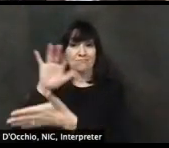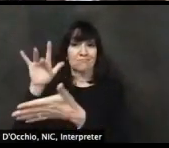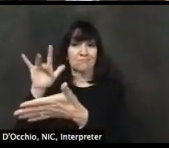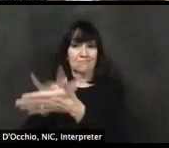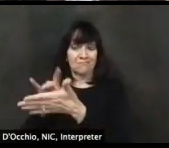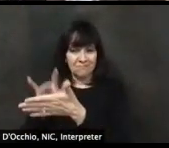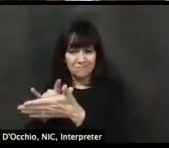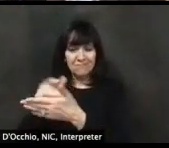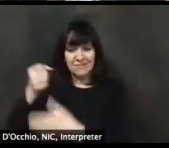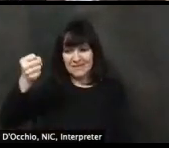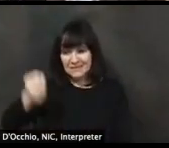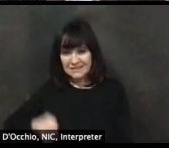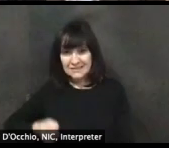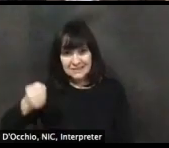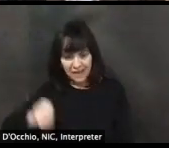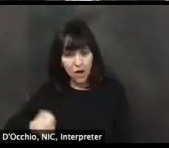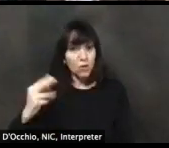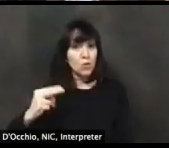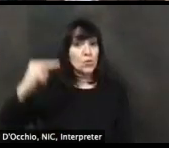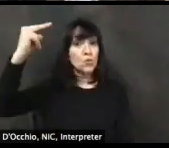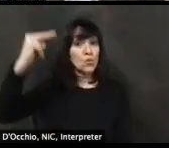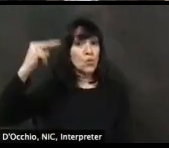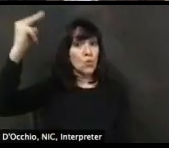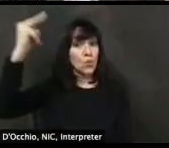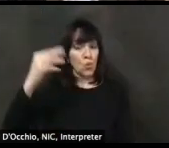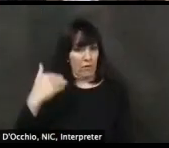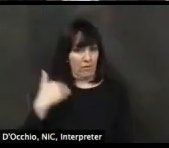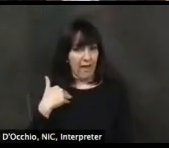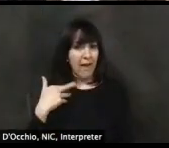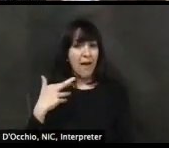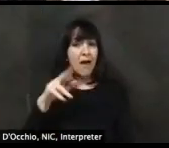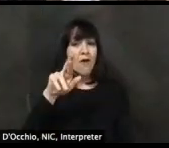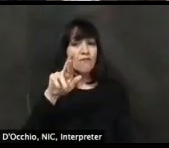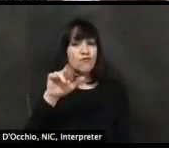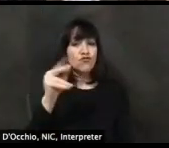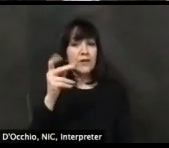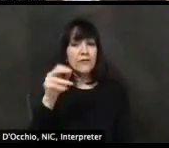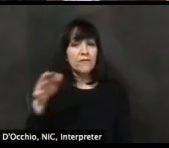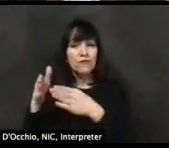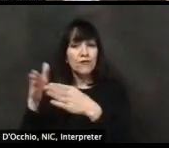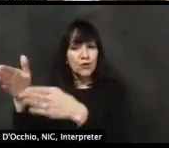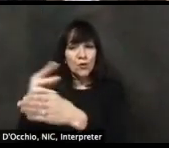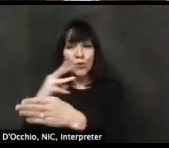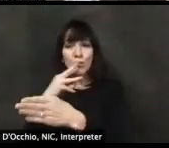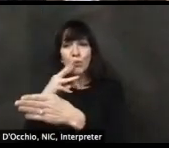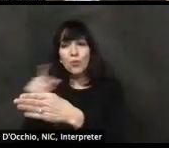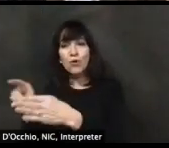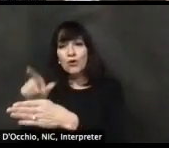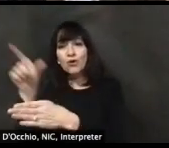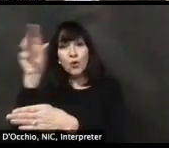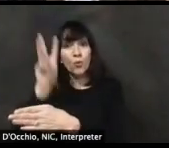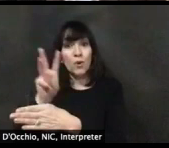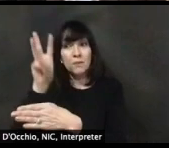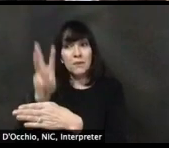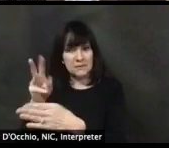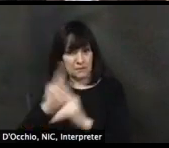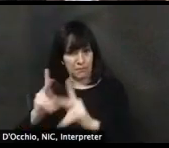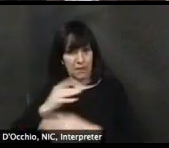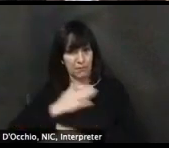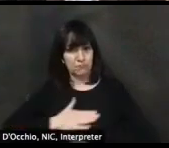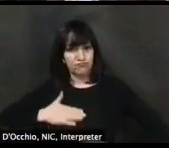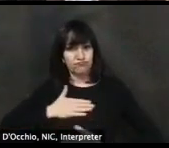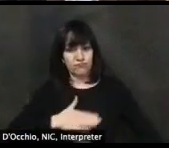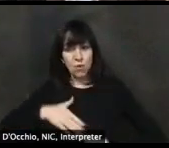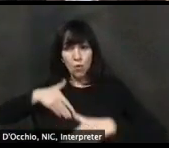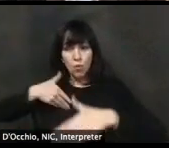uh, our waterway is very important. And so I know that in the near future, we'll probably be hearing some more updates on the